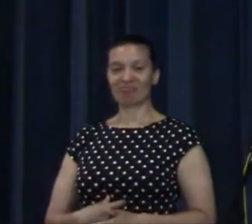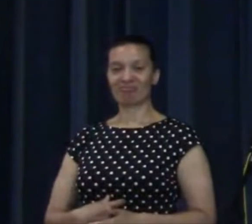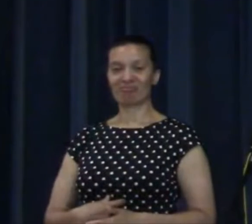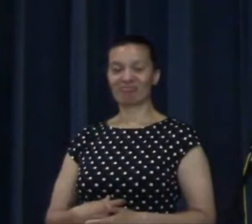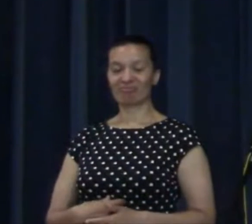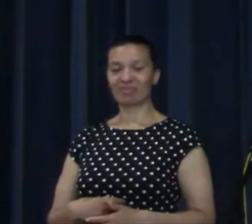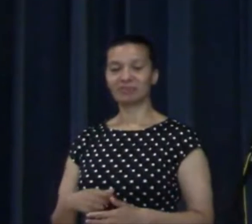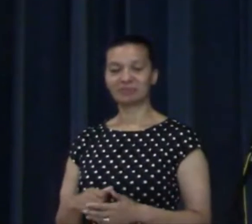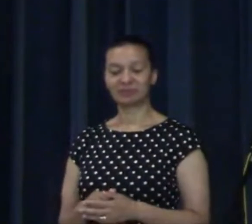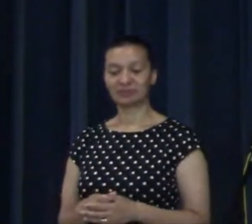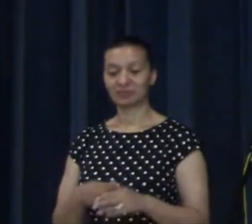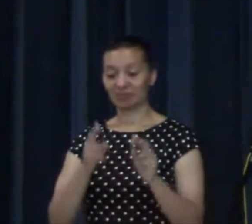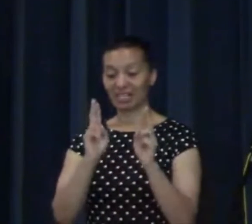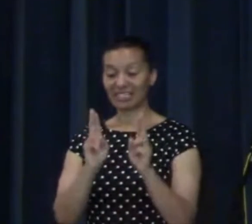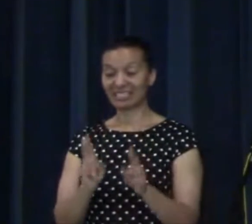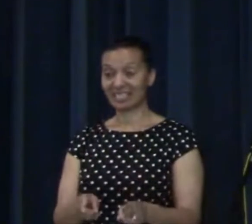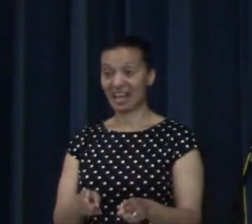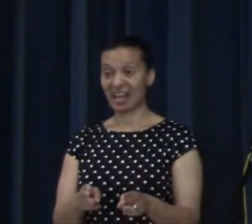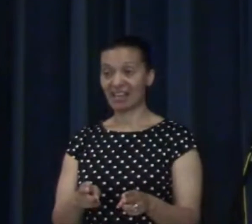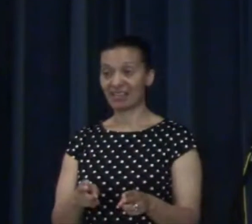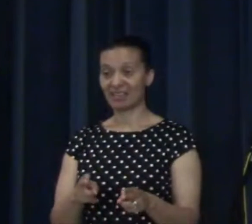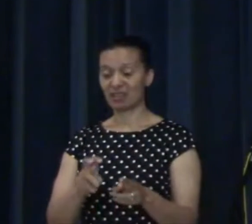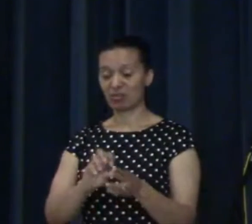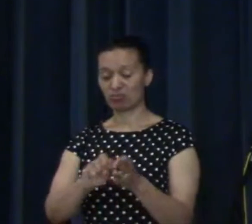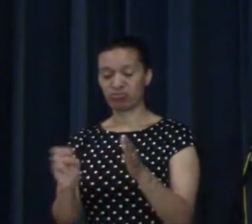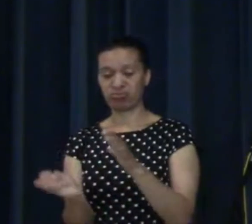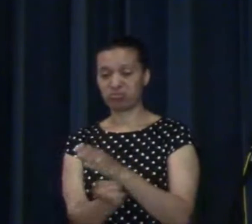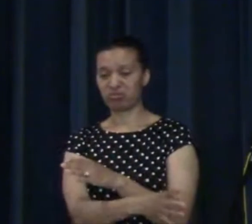Death loses its sting.